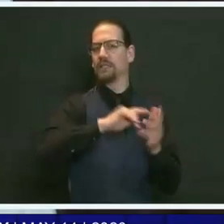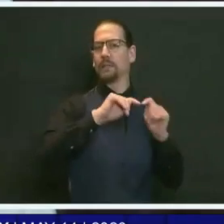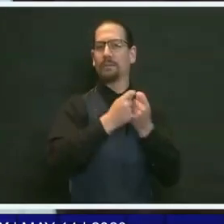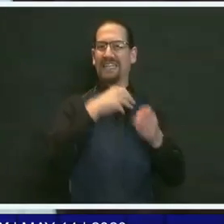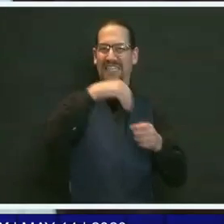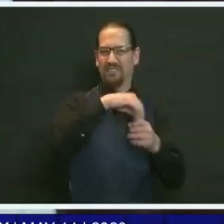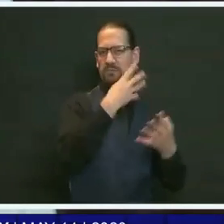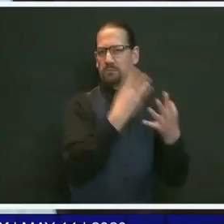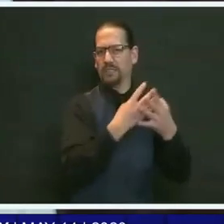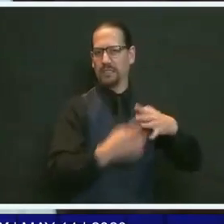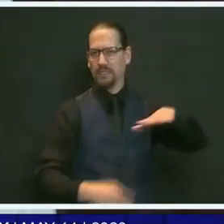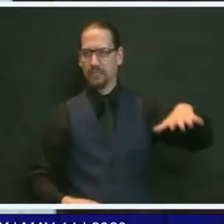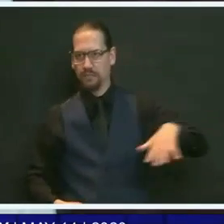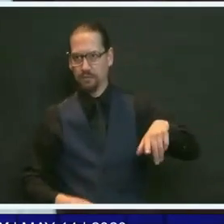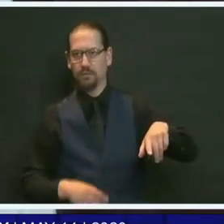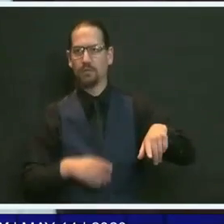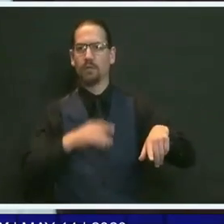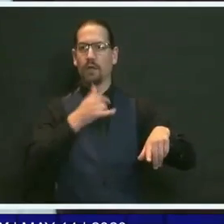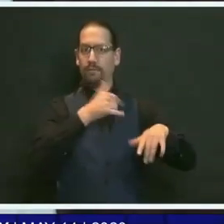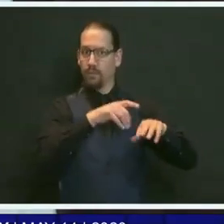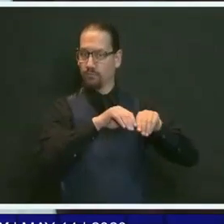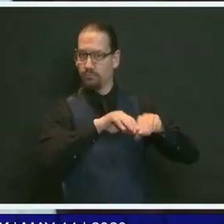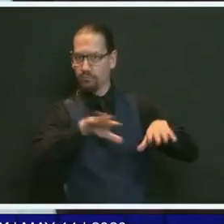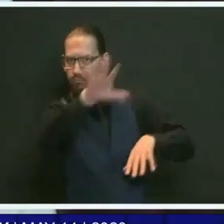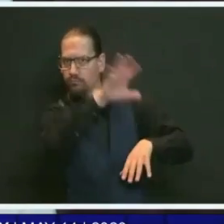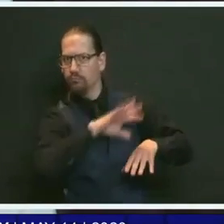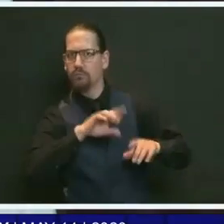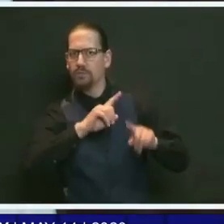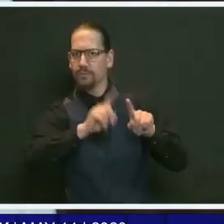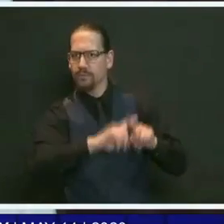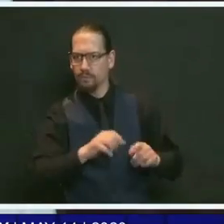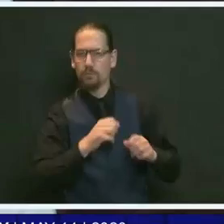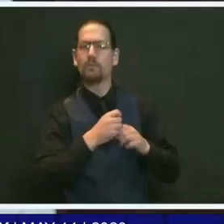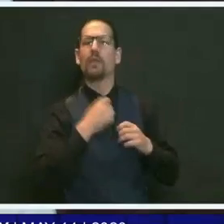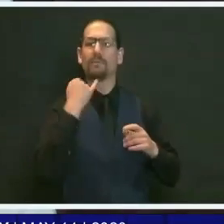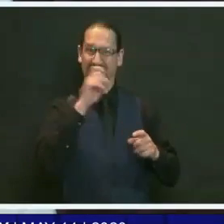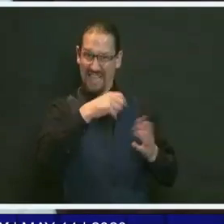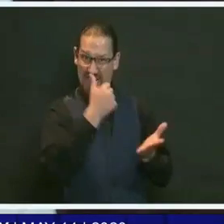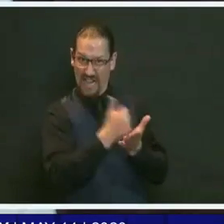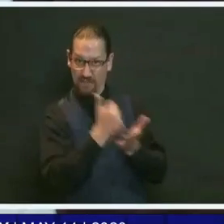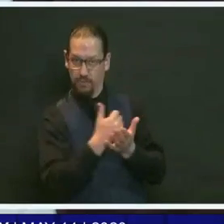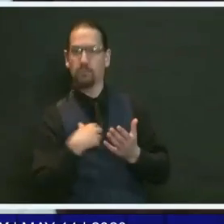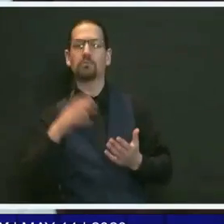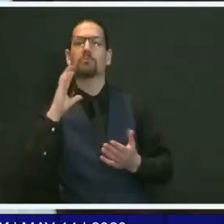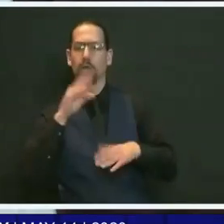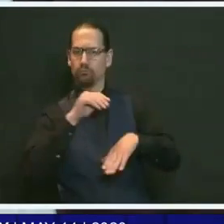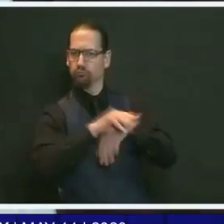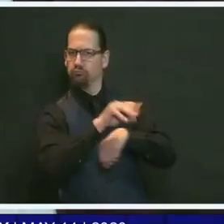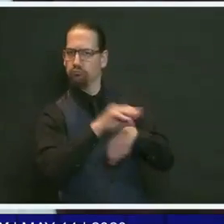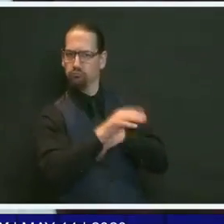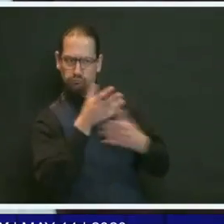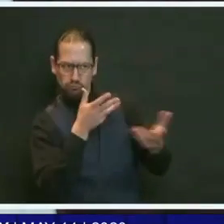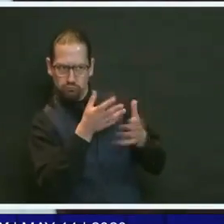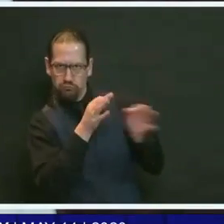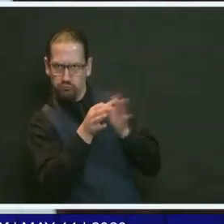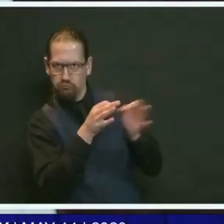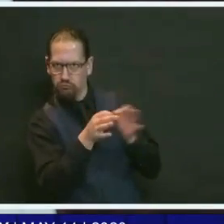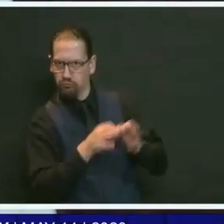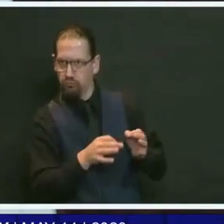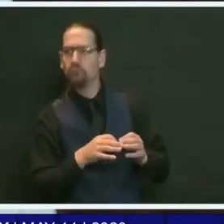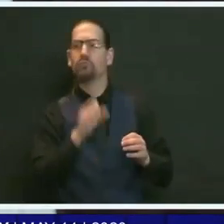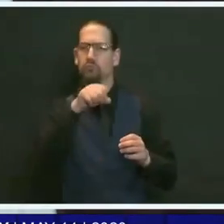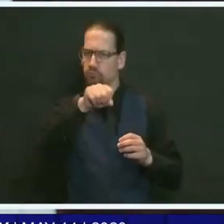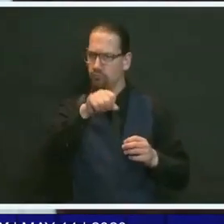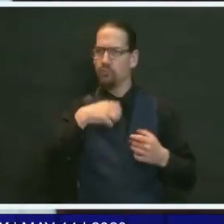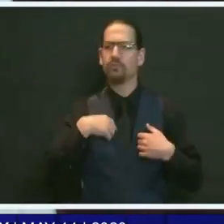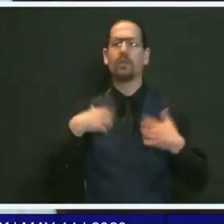state has the response to keep it under control that's needed. Based on that, we have engaged with